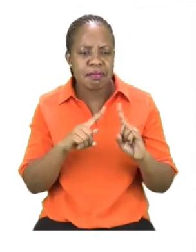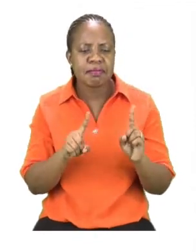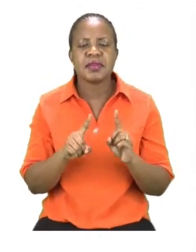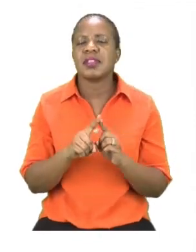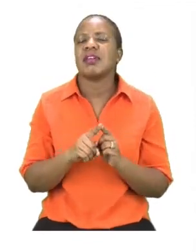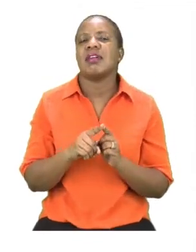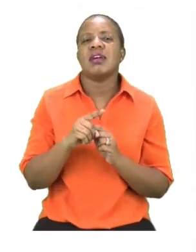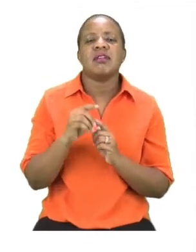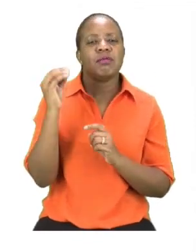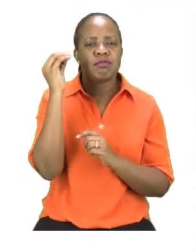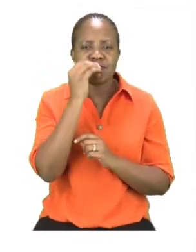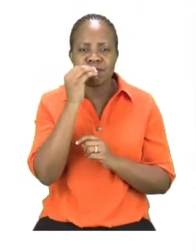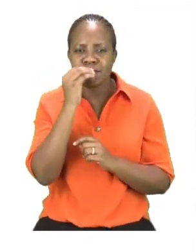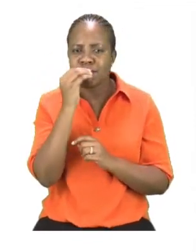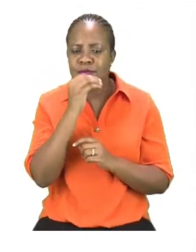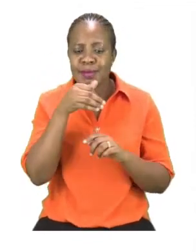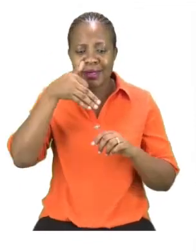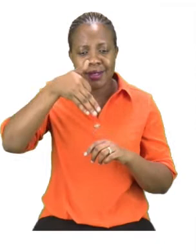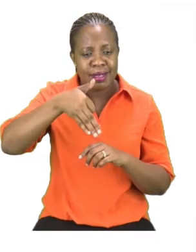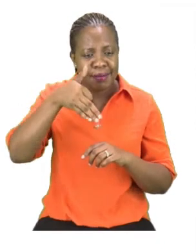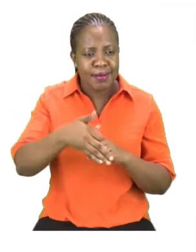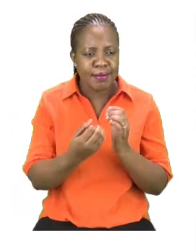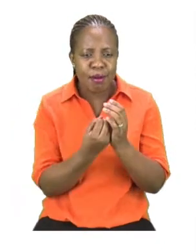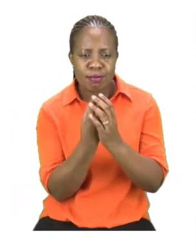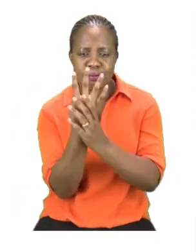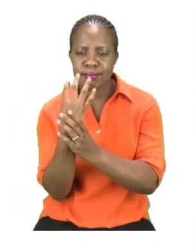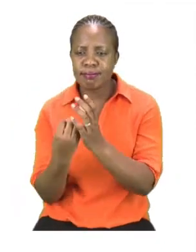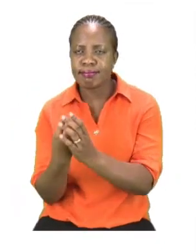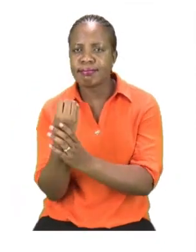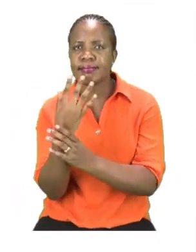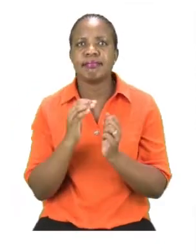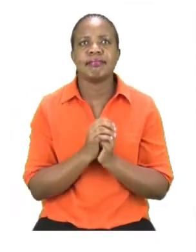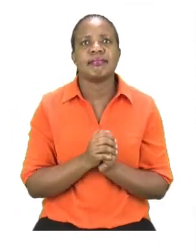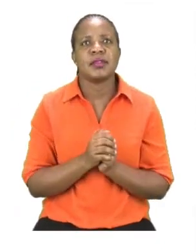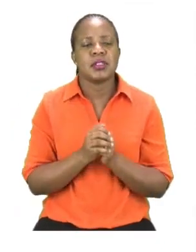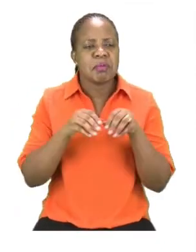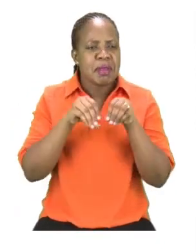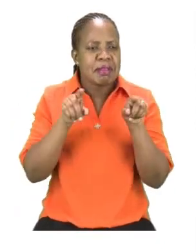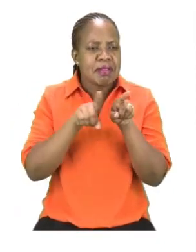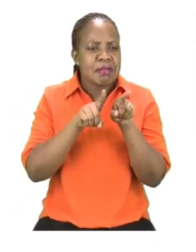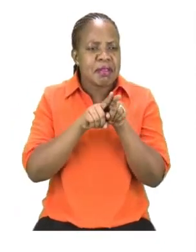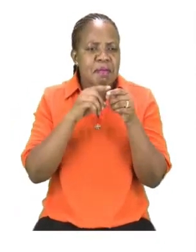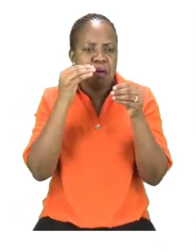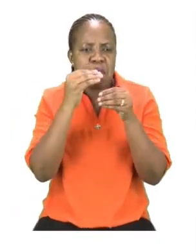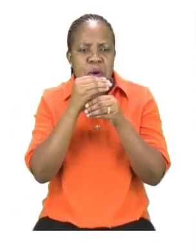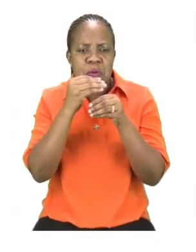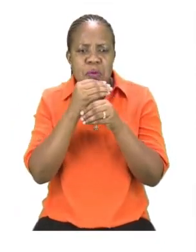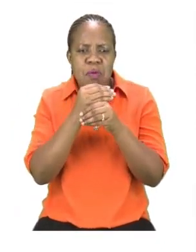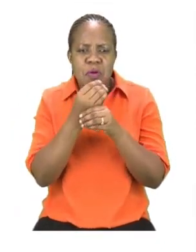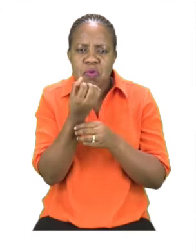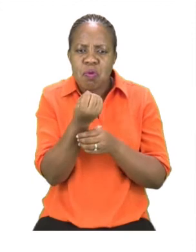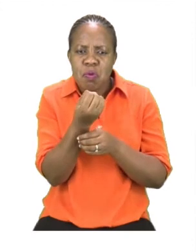Namibia. We have foods that make up our starches, then we have foods that are our